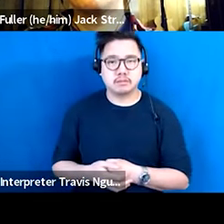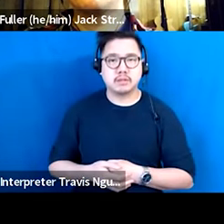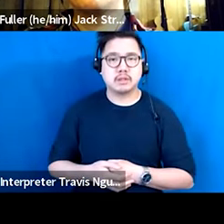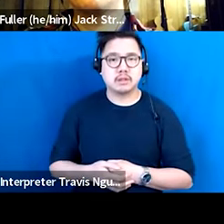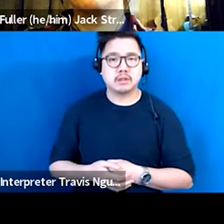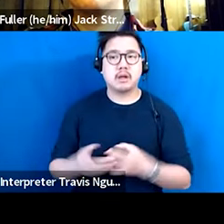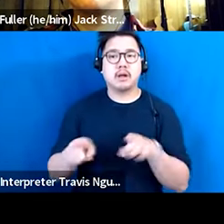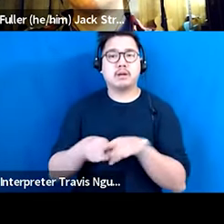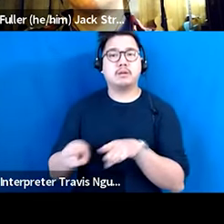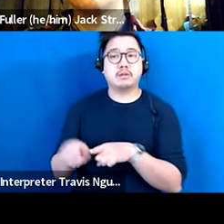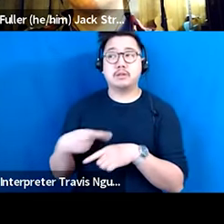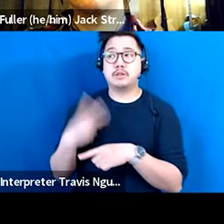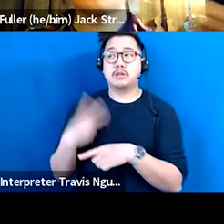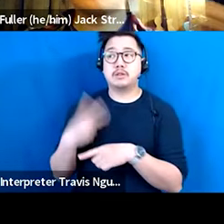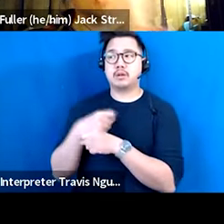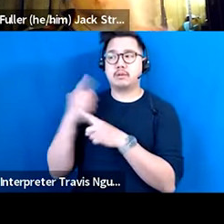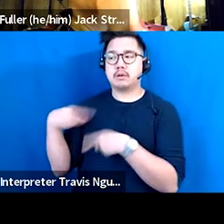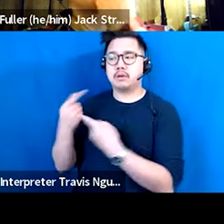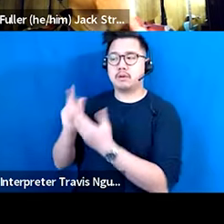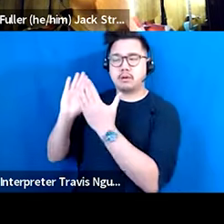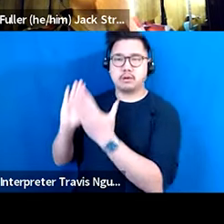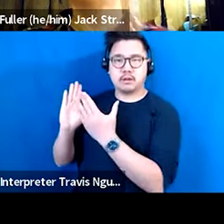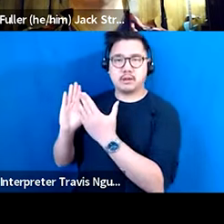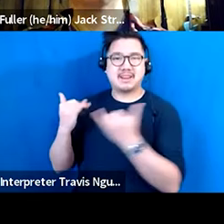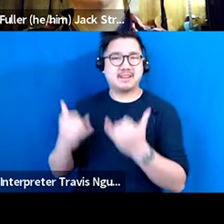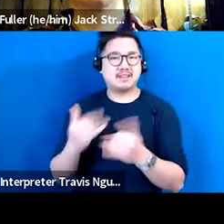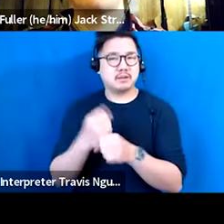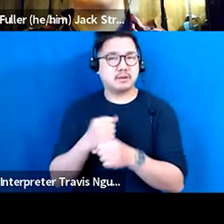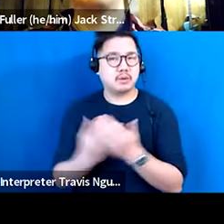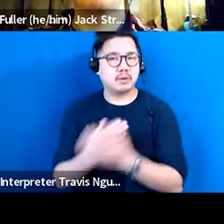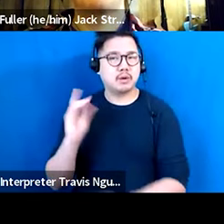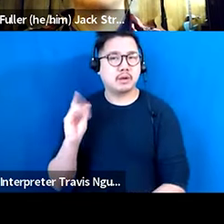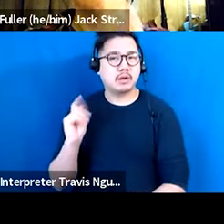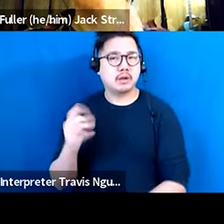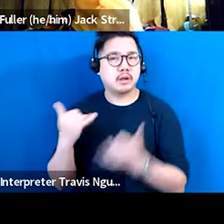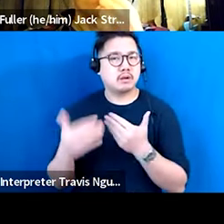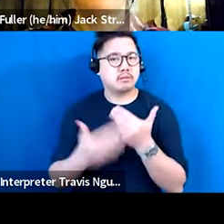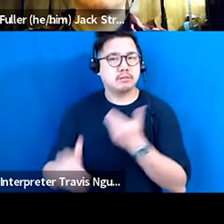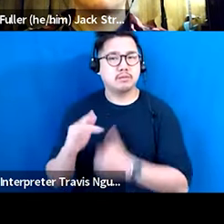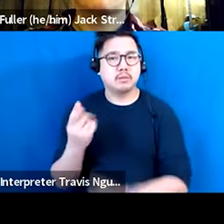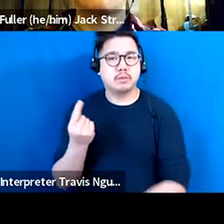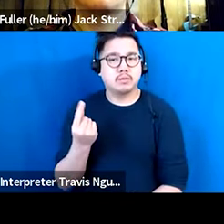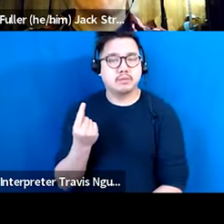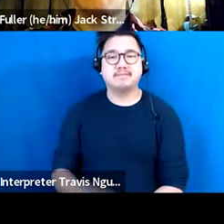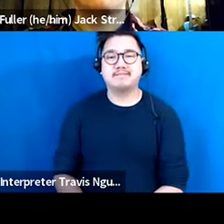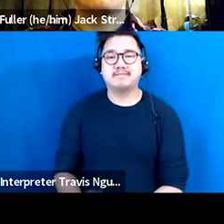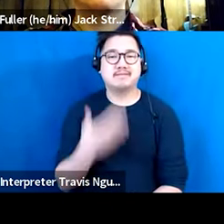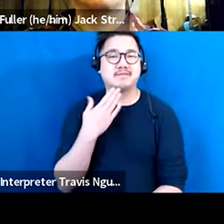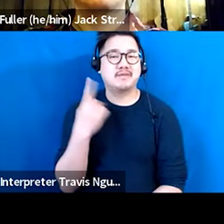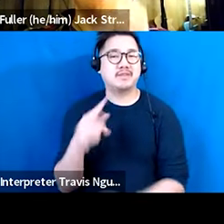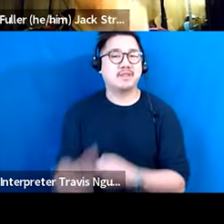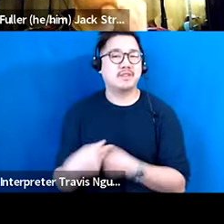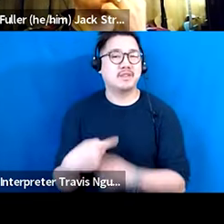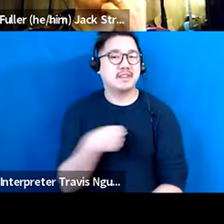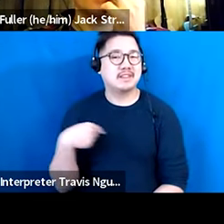experiences of the last two years and supported by this new data, where do we go from here? Thank you for joining with us and one